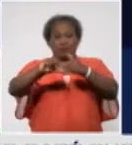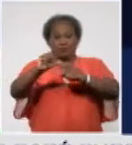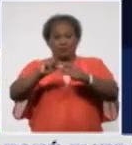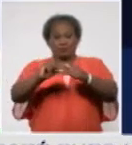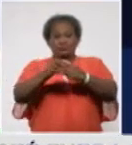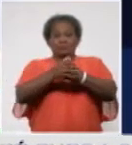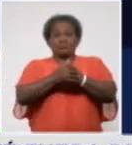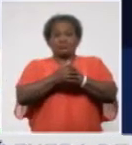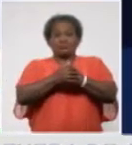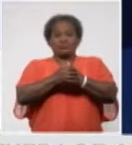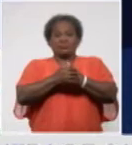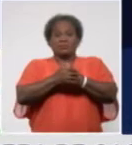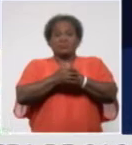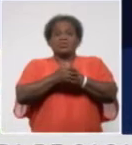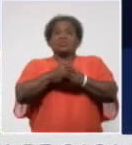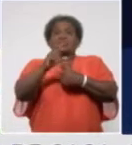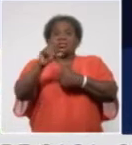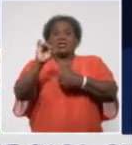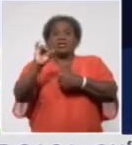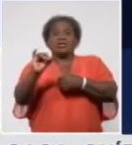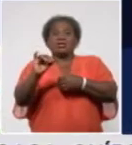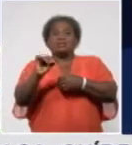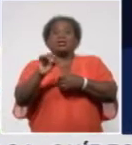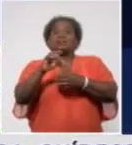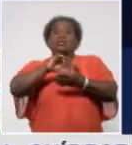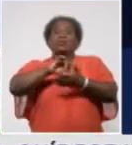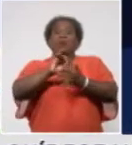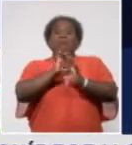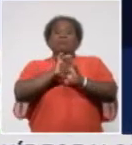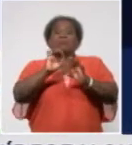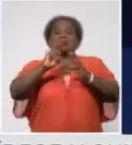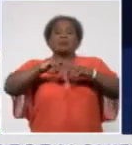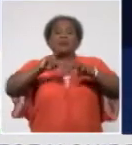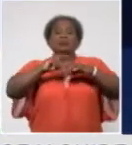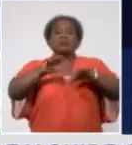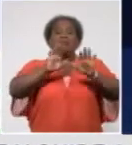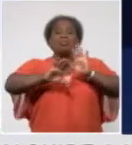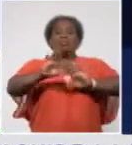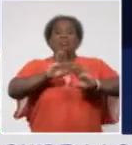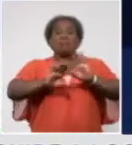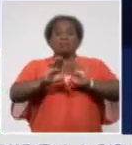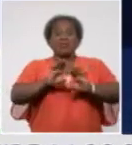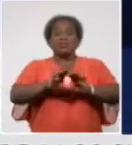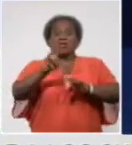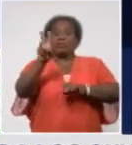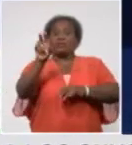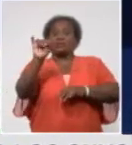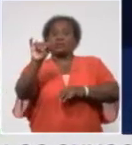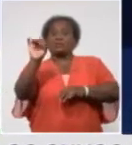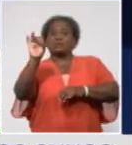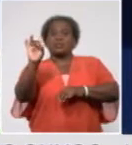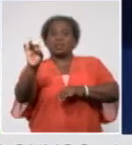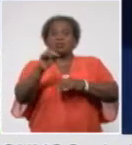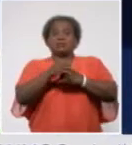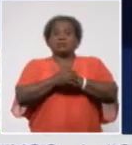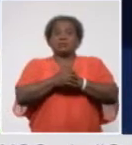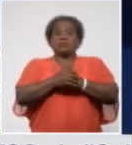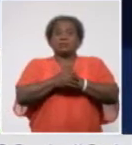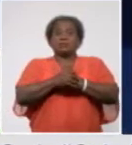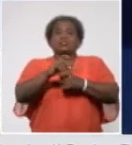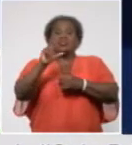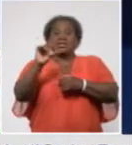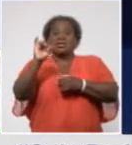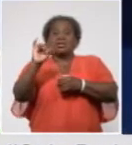in the National Centre for Genetics and 147 in the